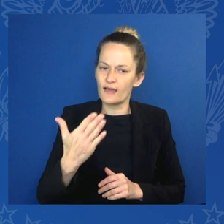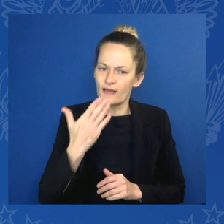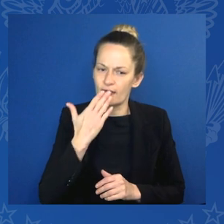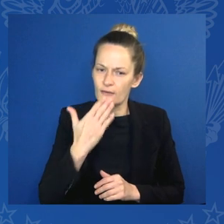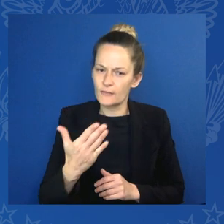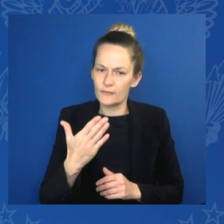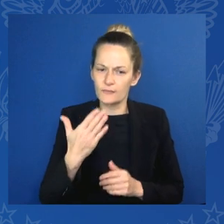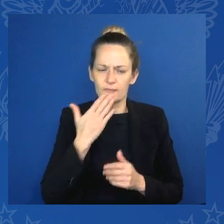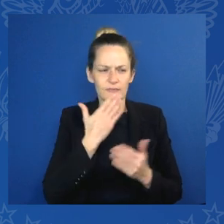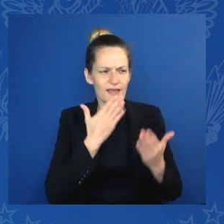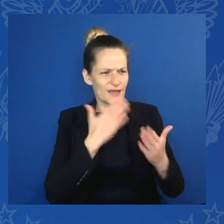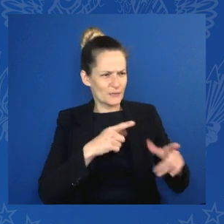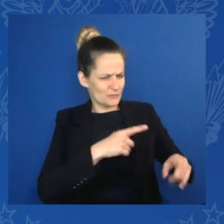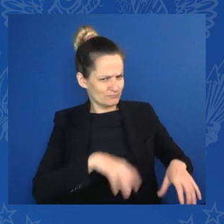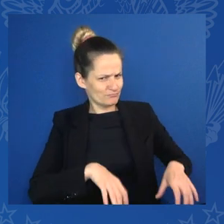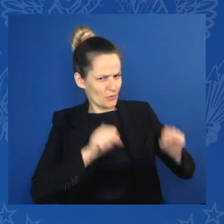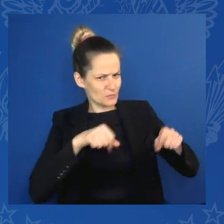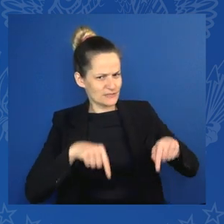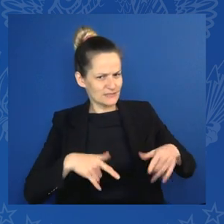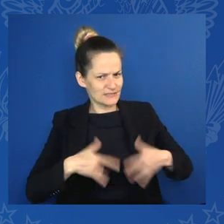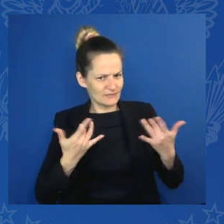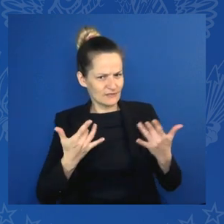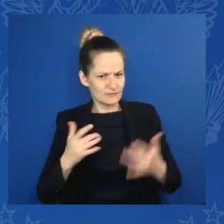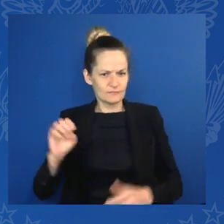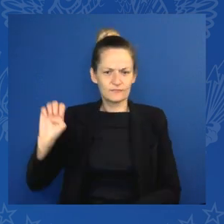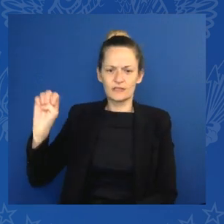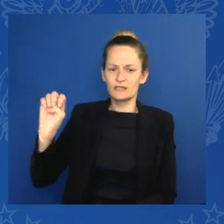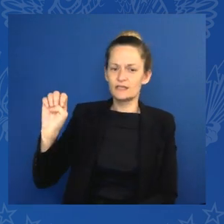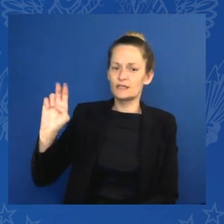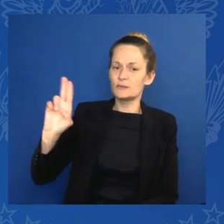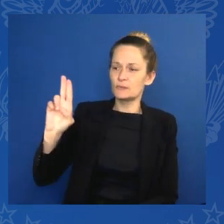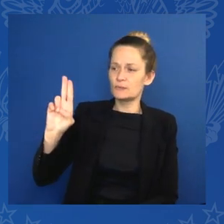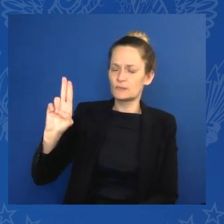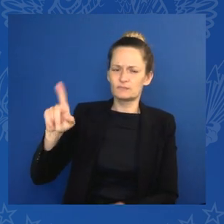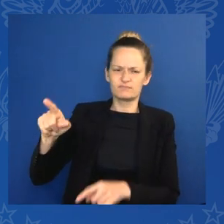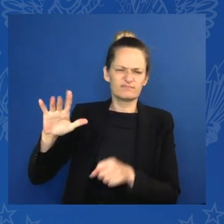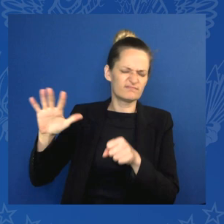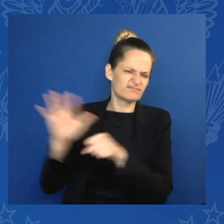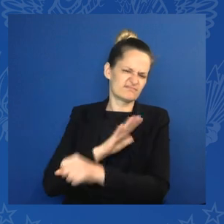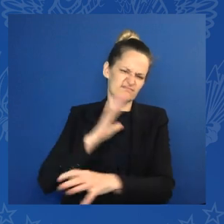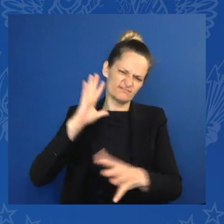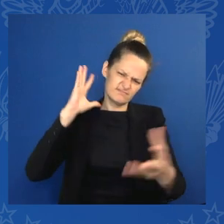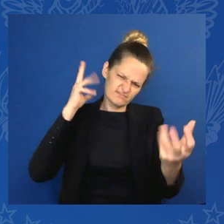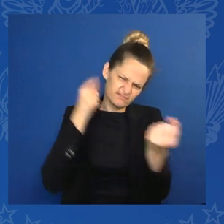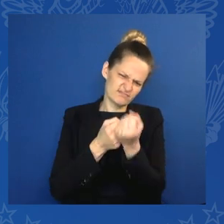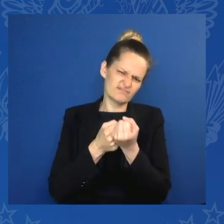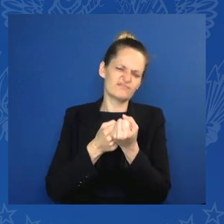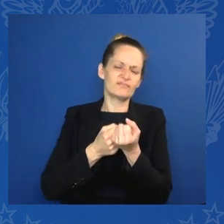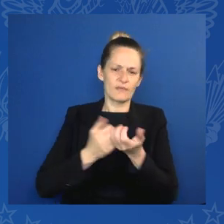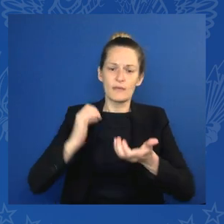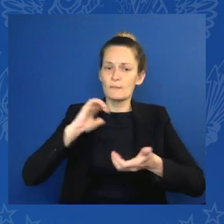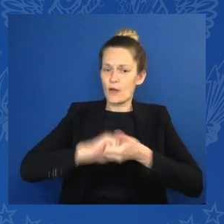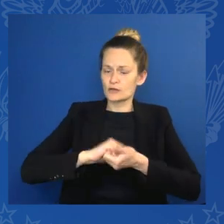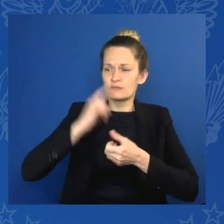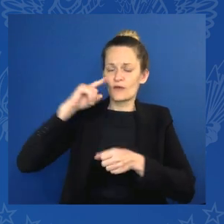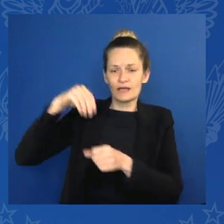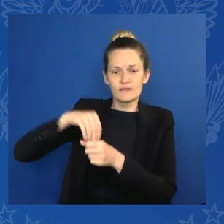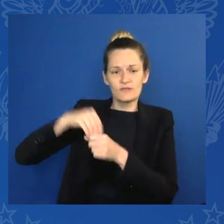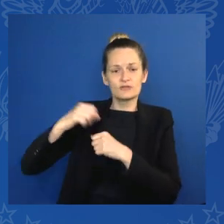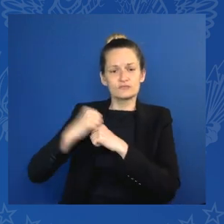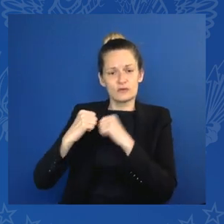fully supports the G7 Partnership on Global Infrastructure and Investment. And the reason is simple.